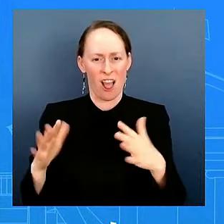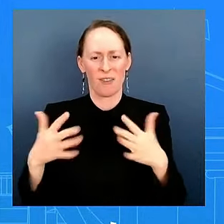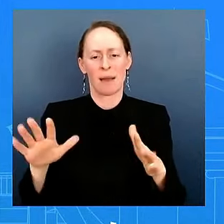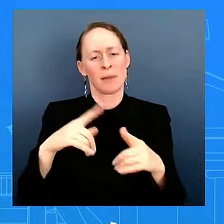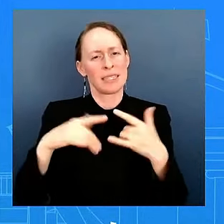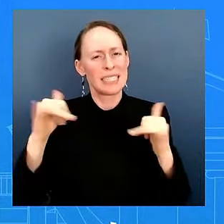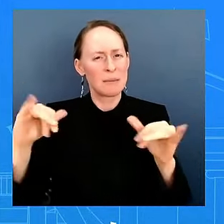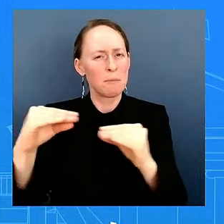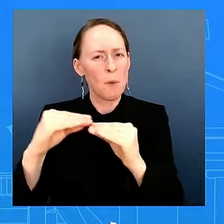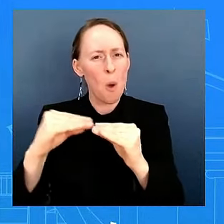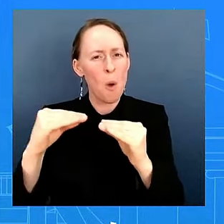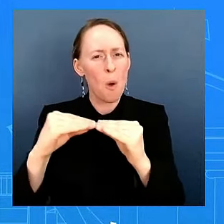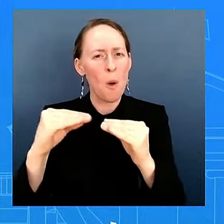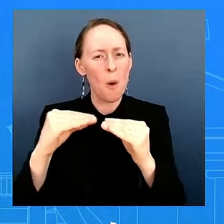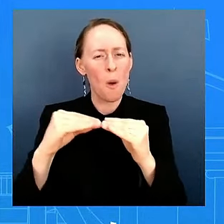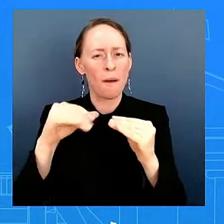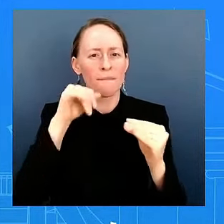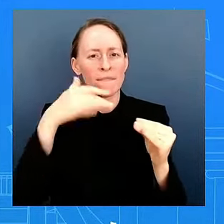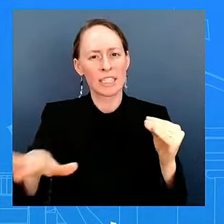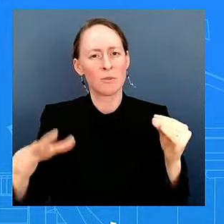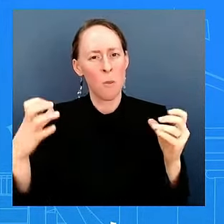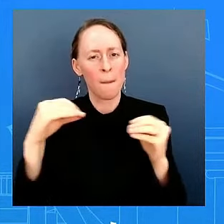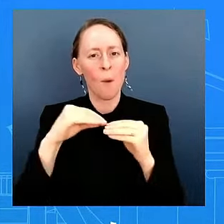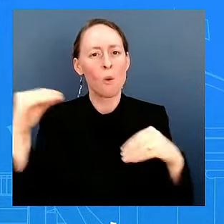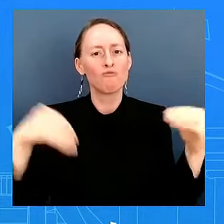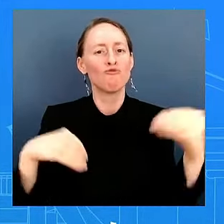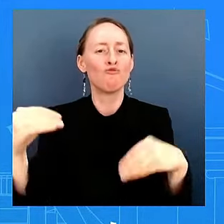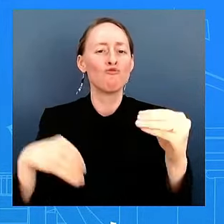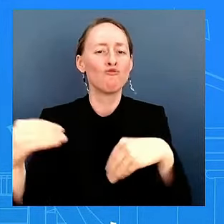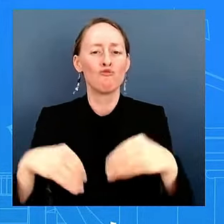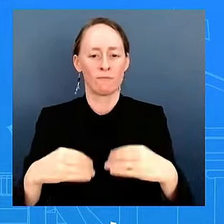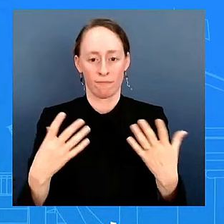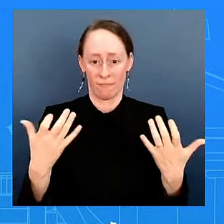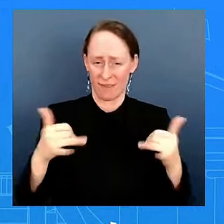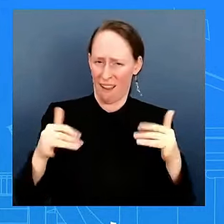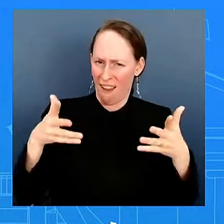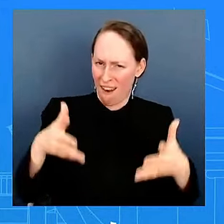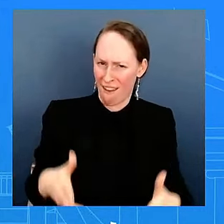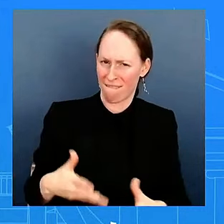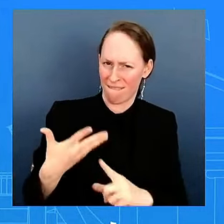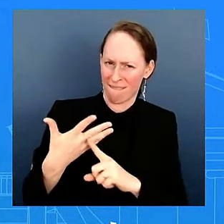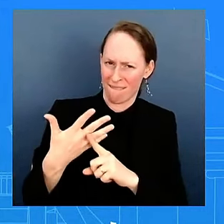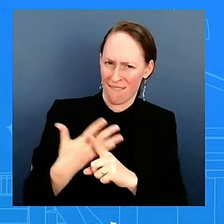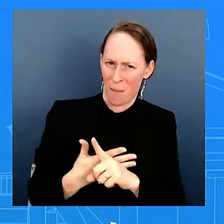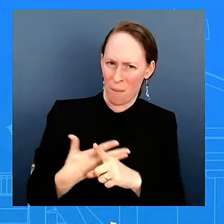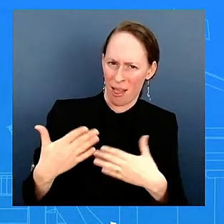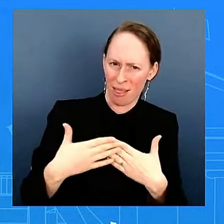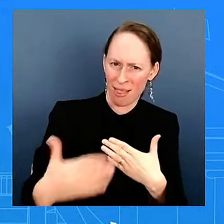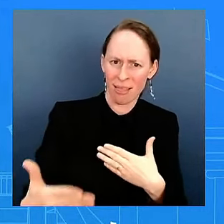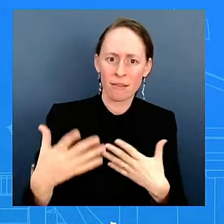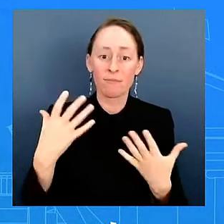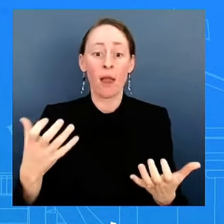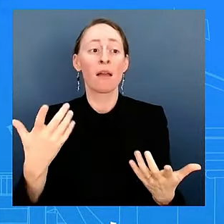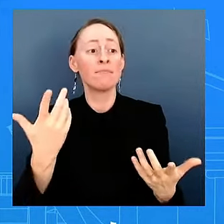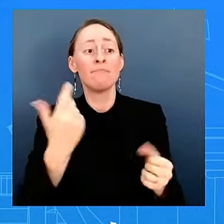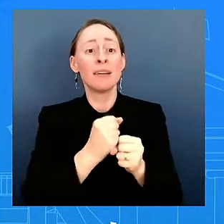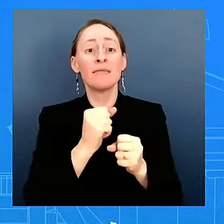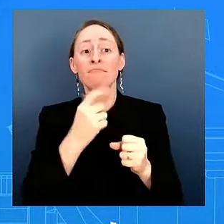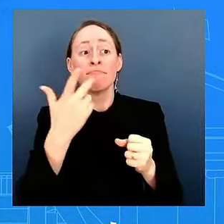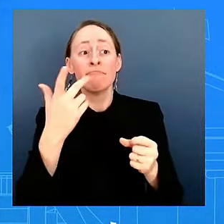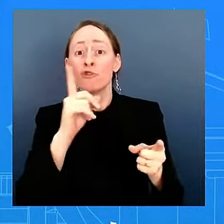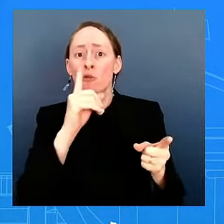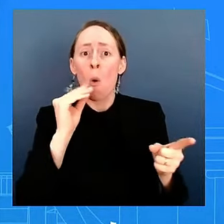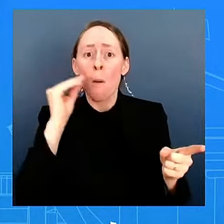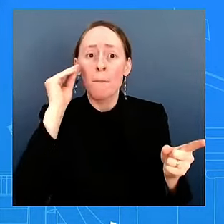relates to the next five months, lowering costs, building homes that are affordable, and continuing to